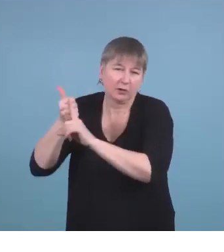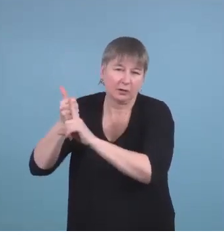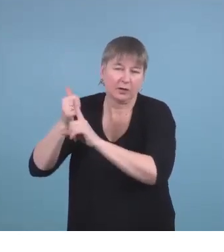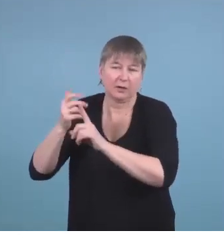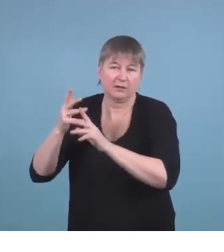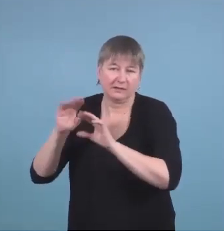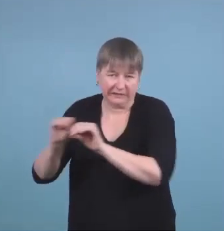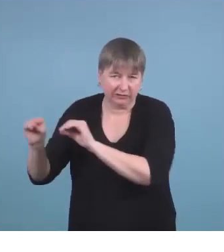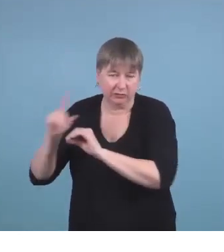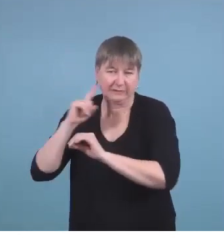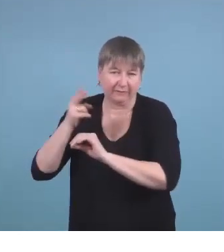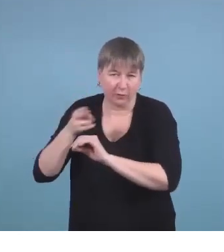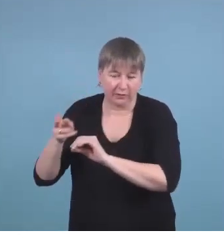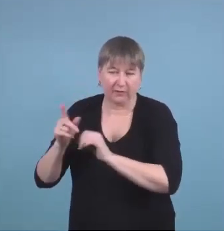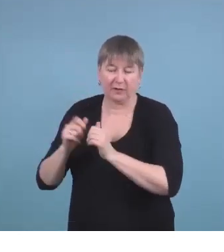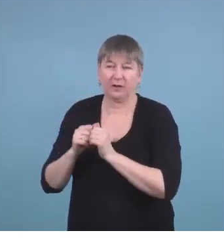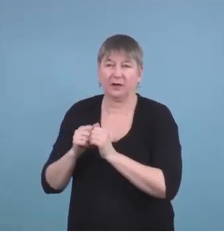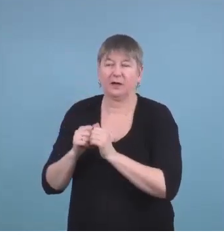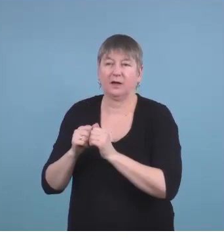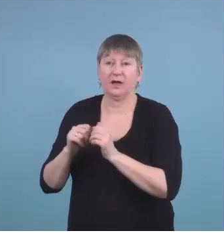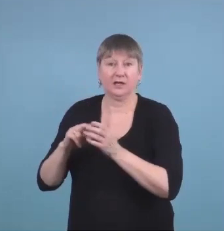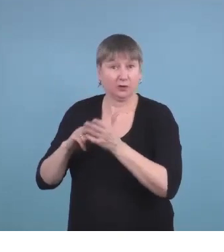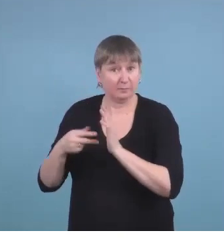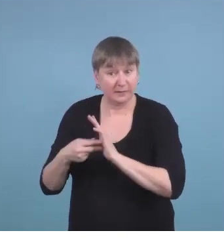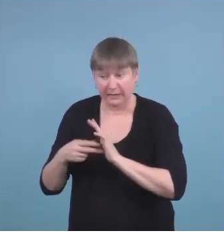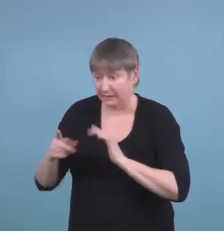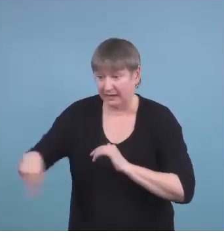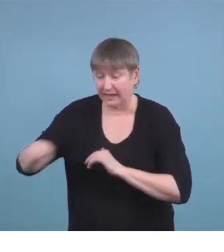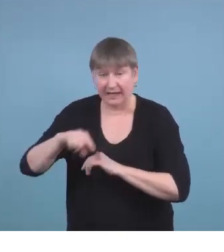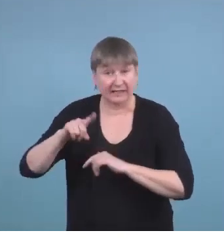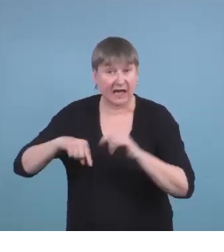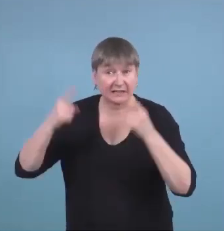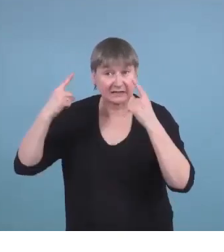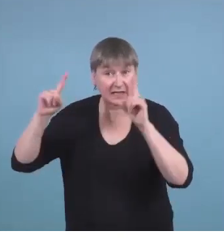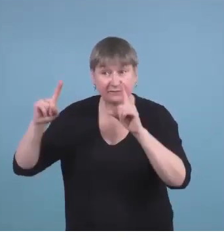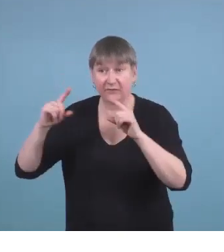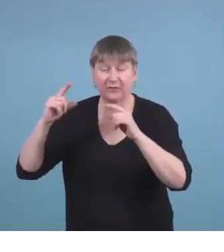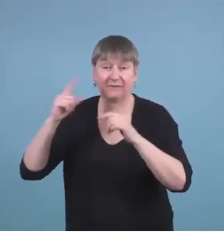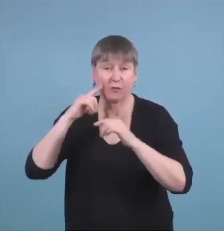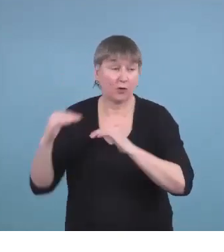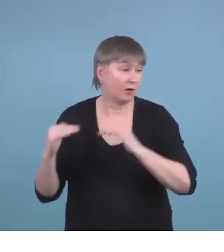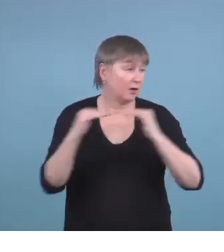not able to be successful at grade level courses